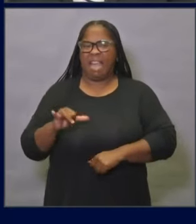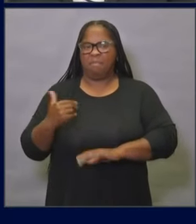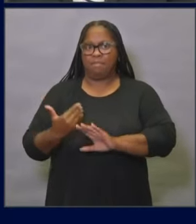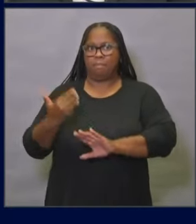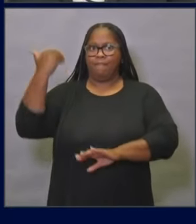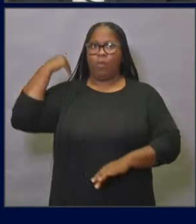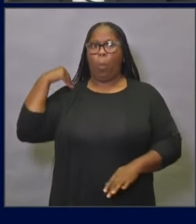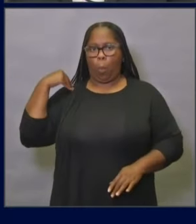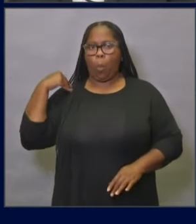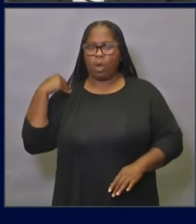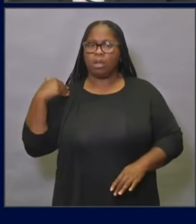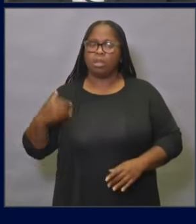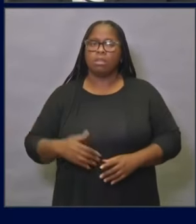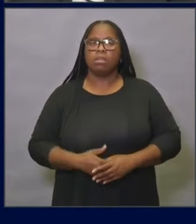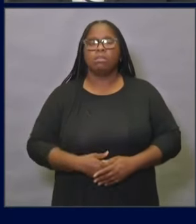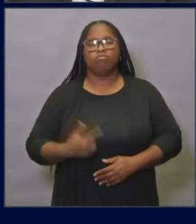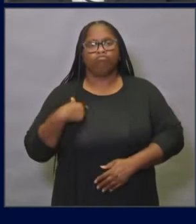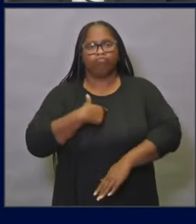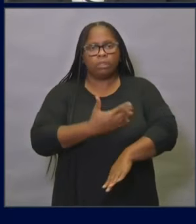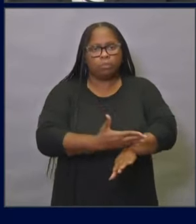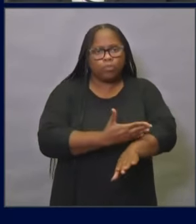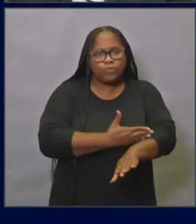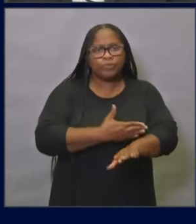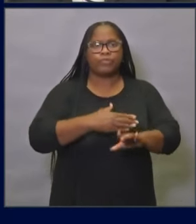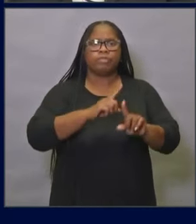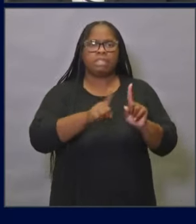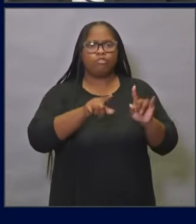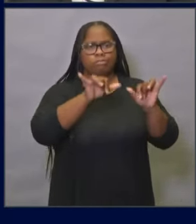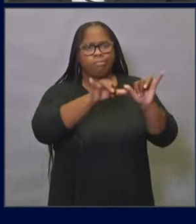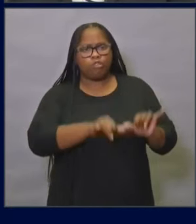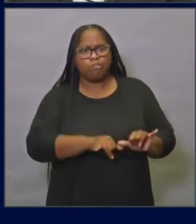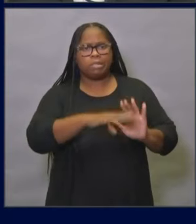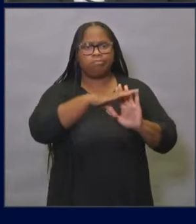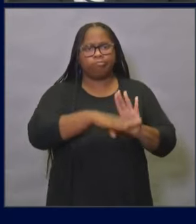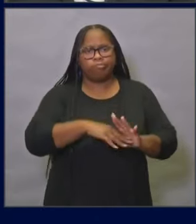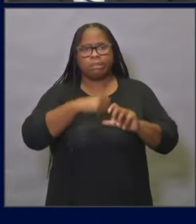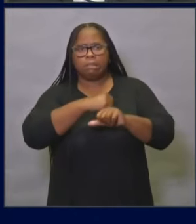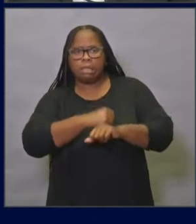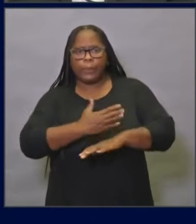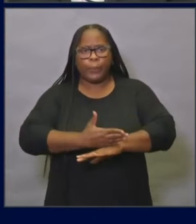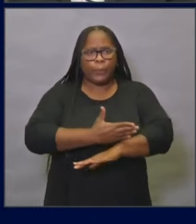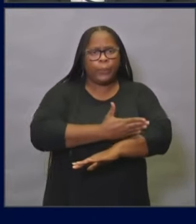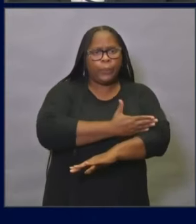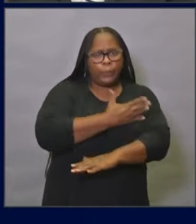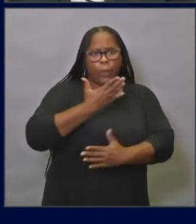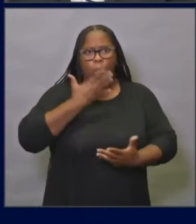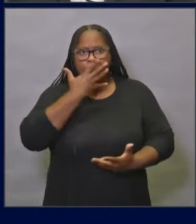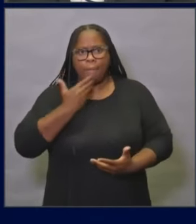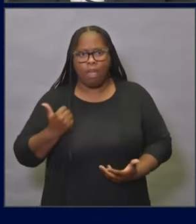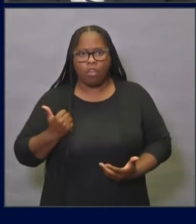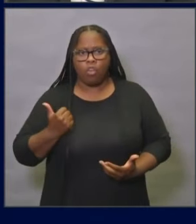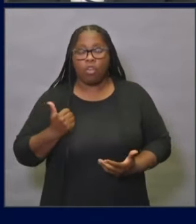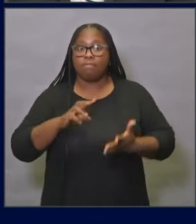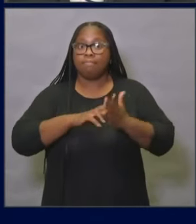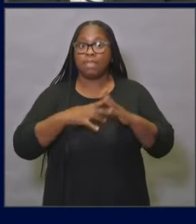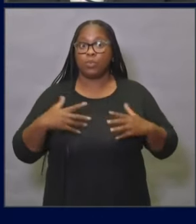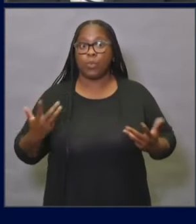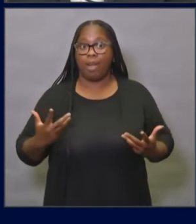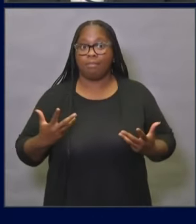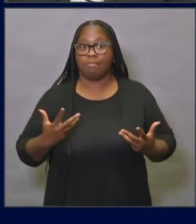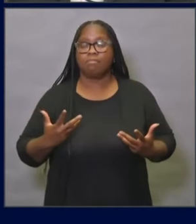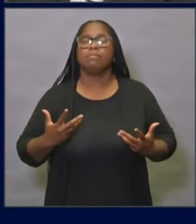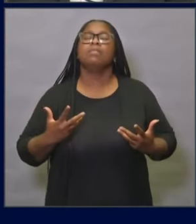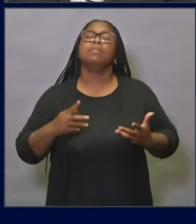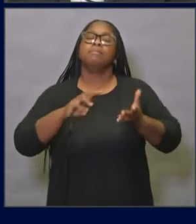improvement on all of our recovery metrics, what does this mean for Los Angeles County? First, it means, thankfully, that the